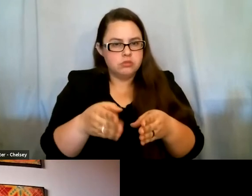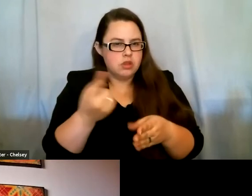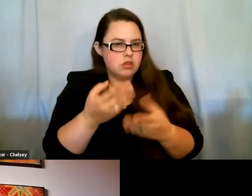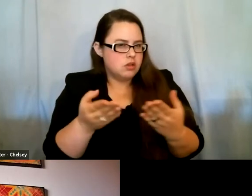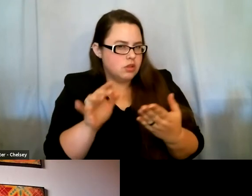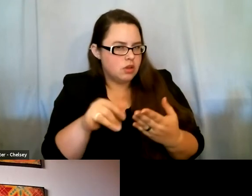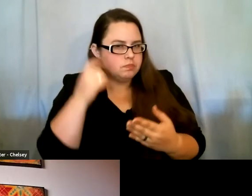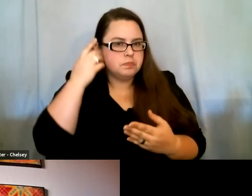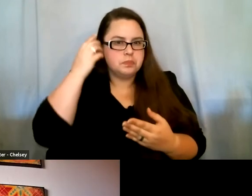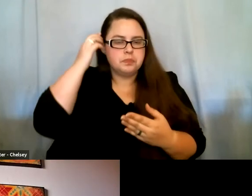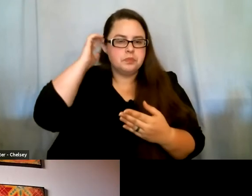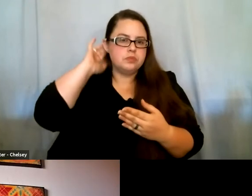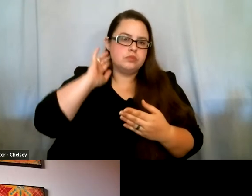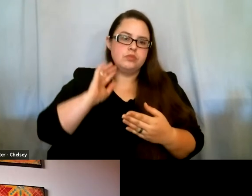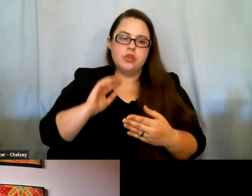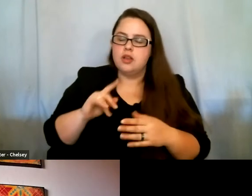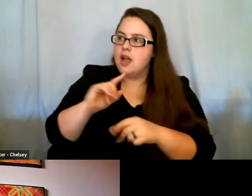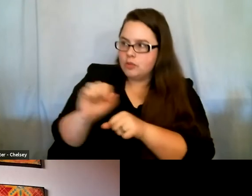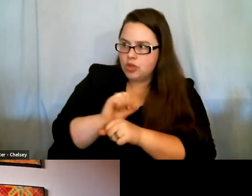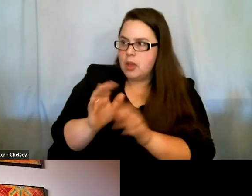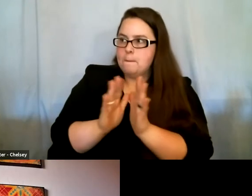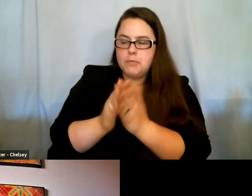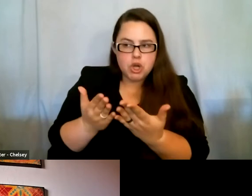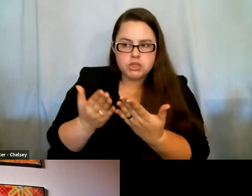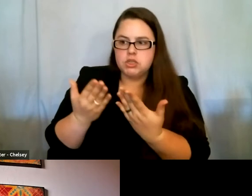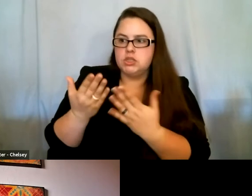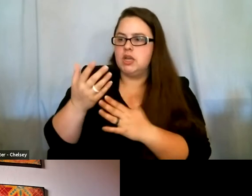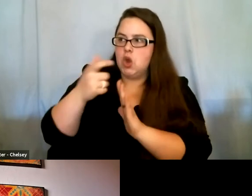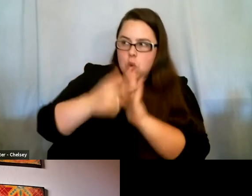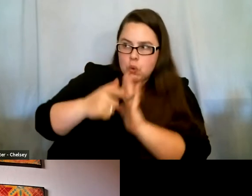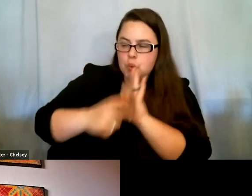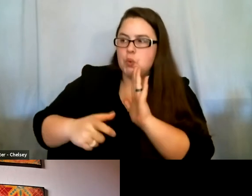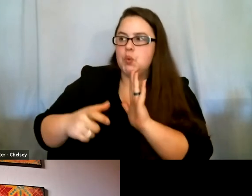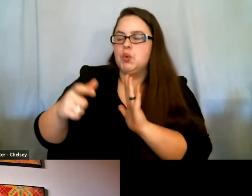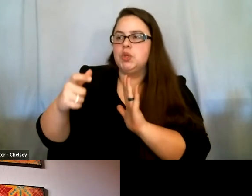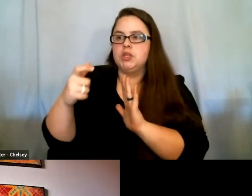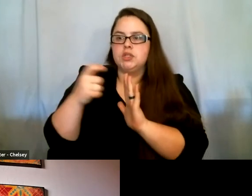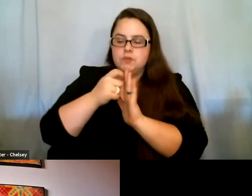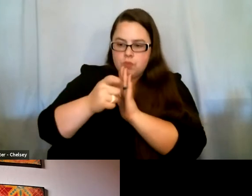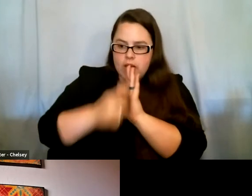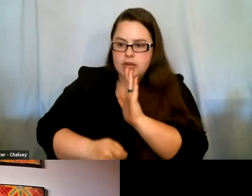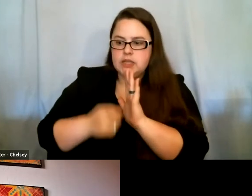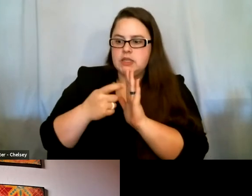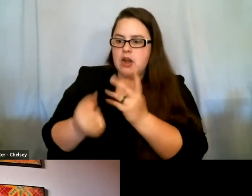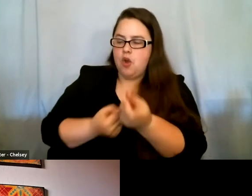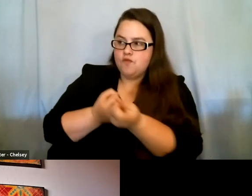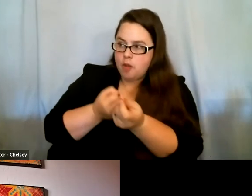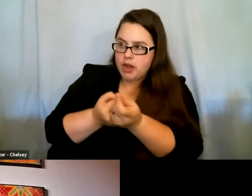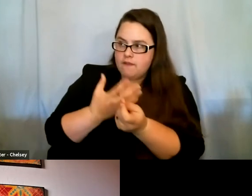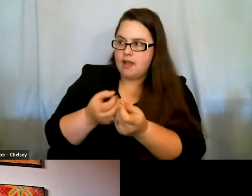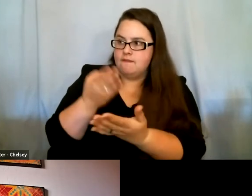Absolutely. Books and texts and literature that is affirmative, validating,